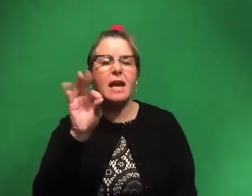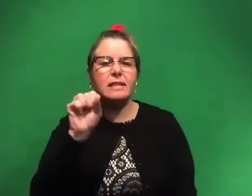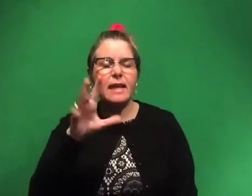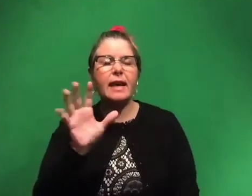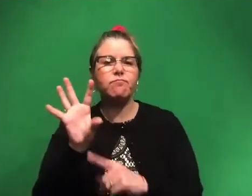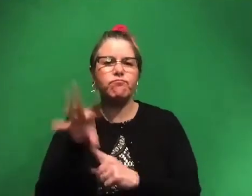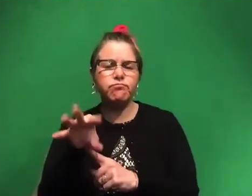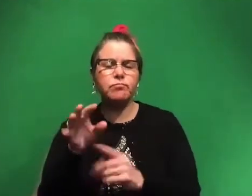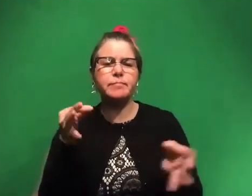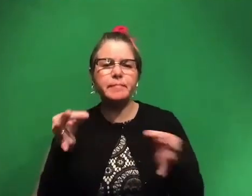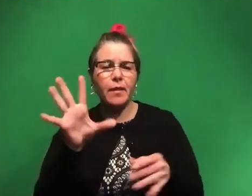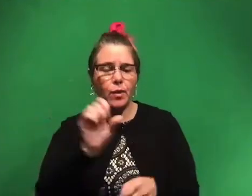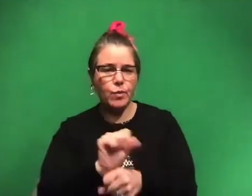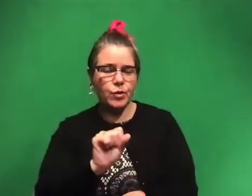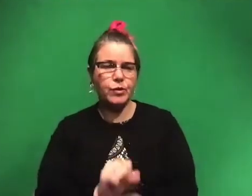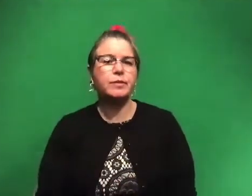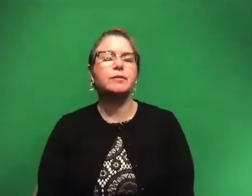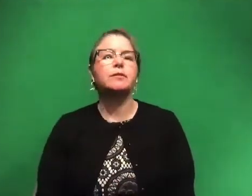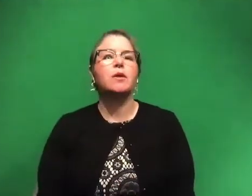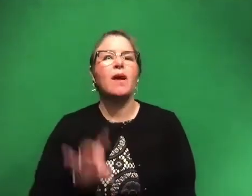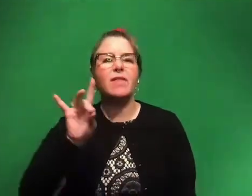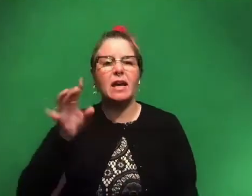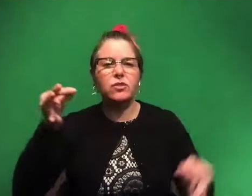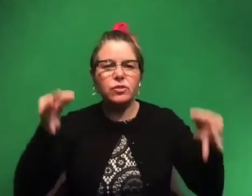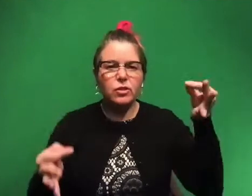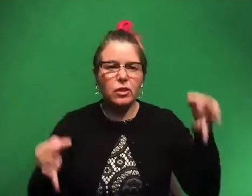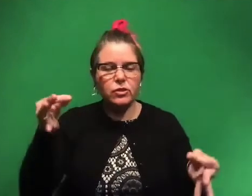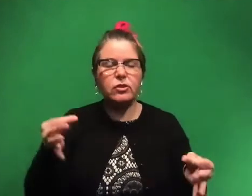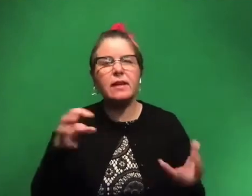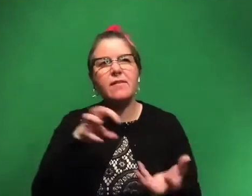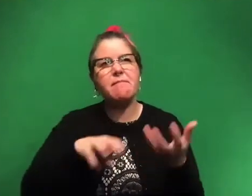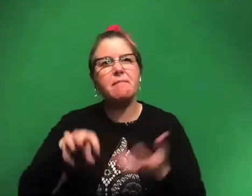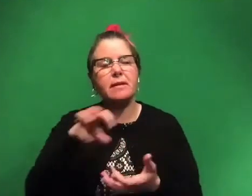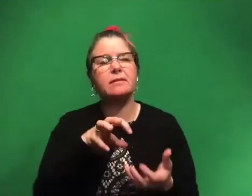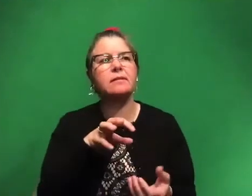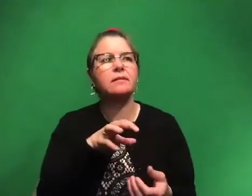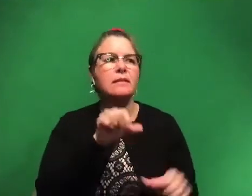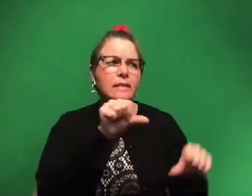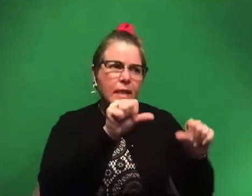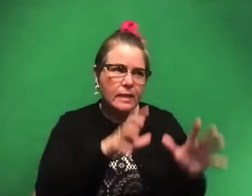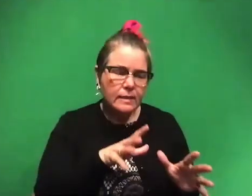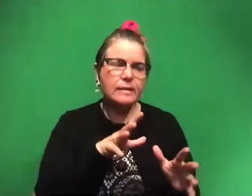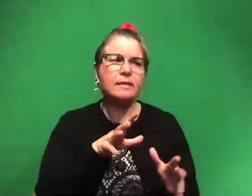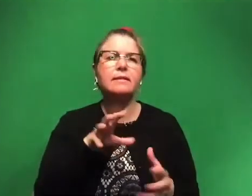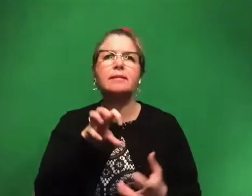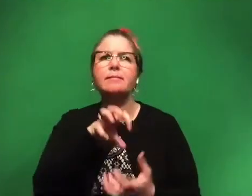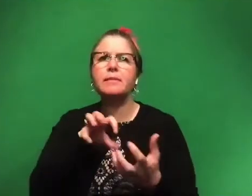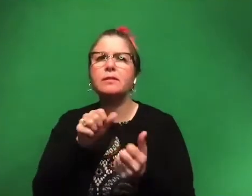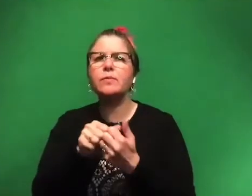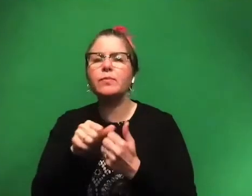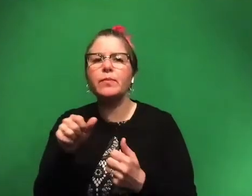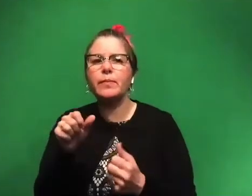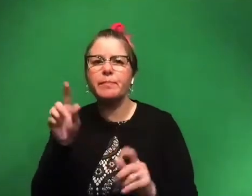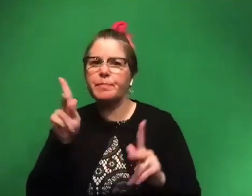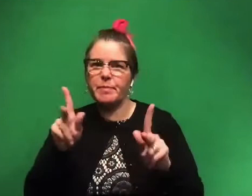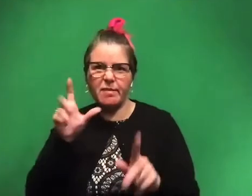explaining their work. And so then eight judges that were a mix of scientists and people who had nothing to do